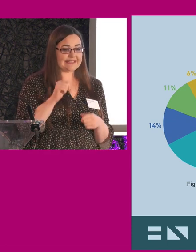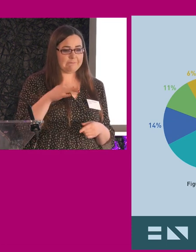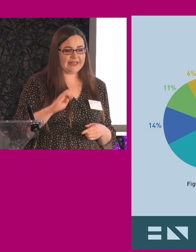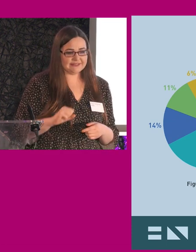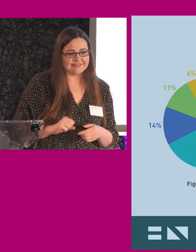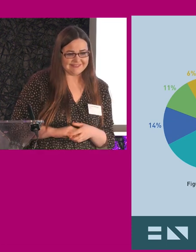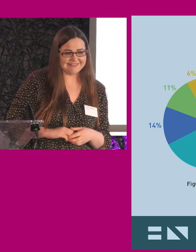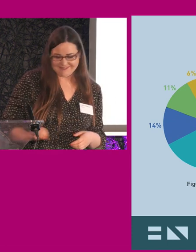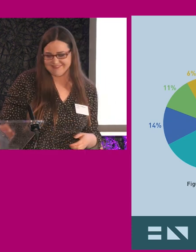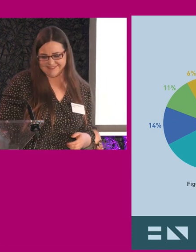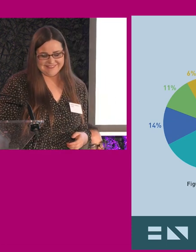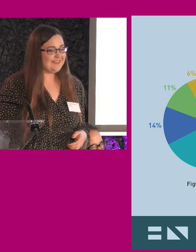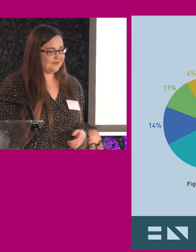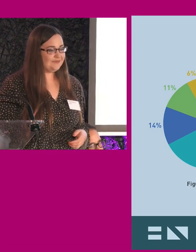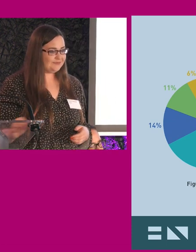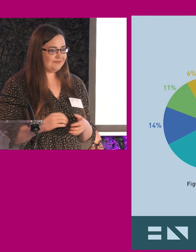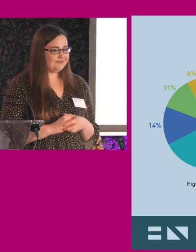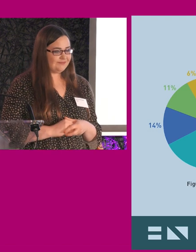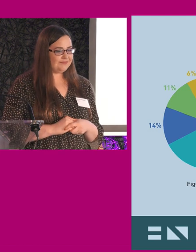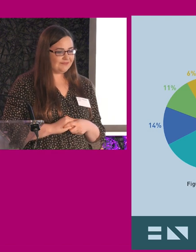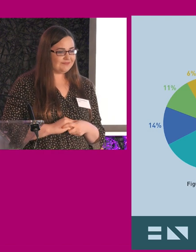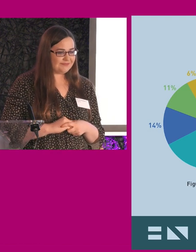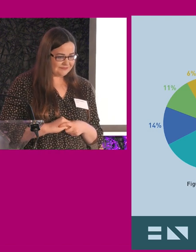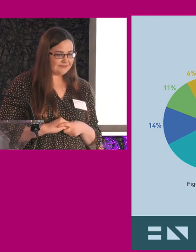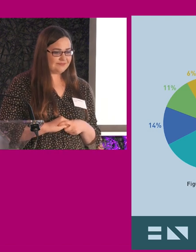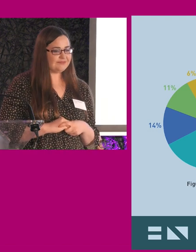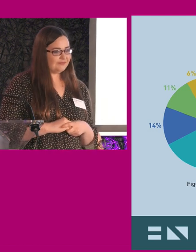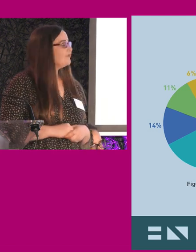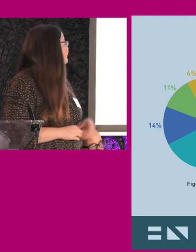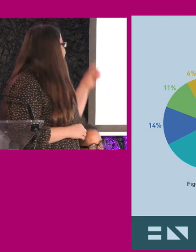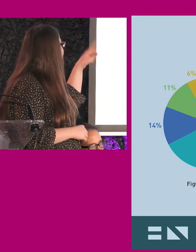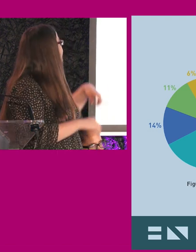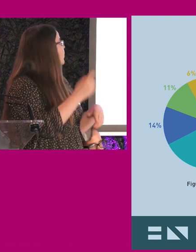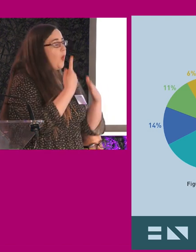points and templates for emails, etc.